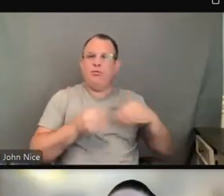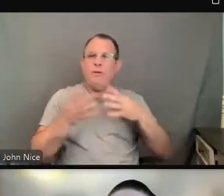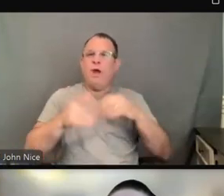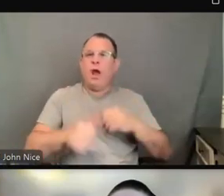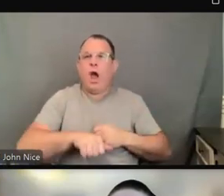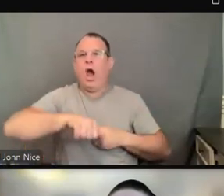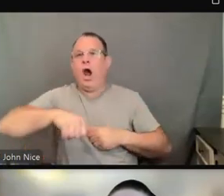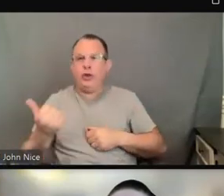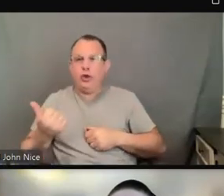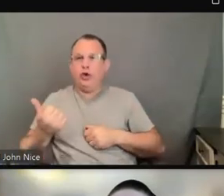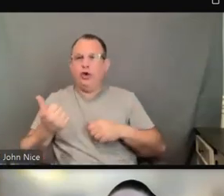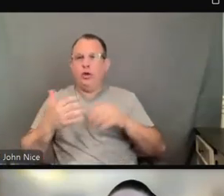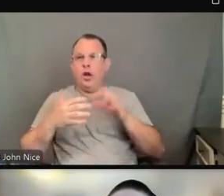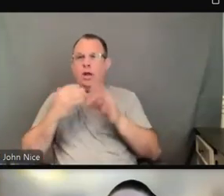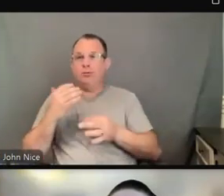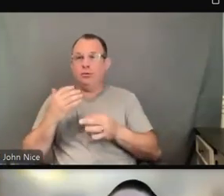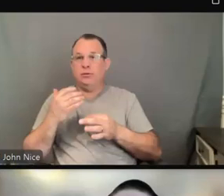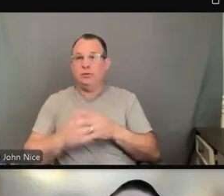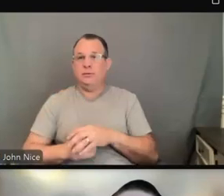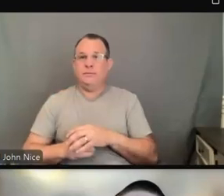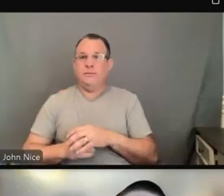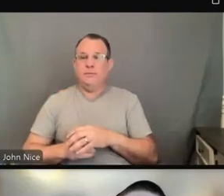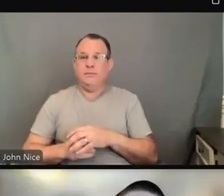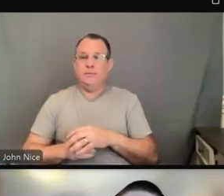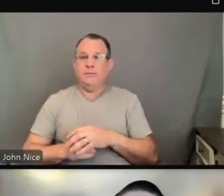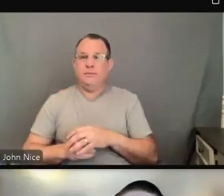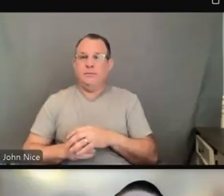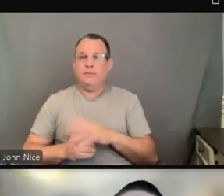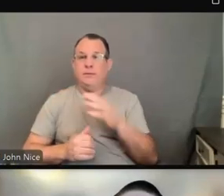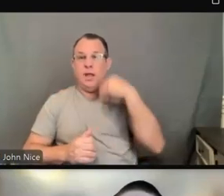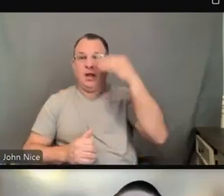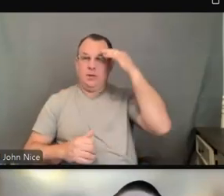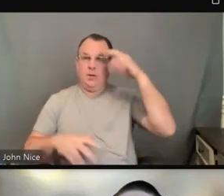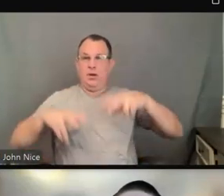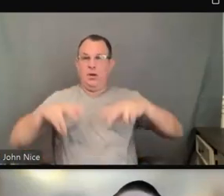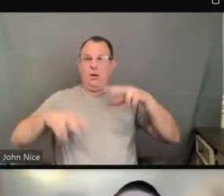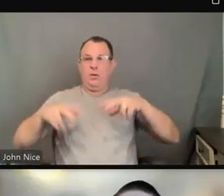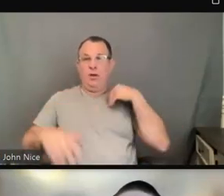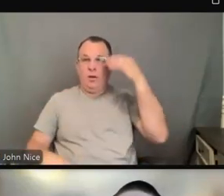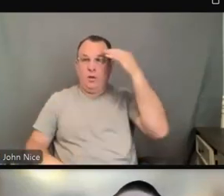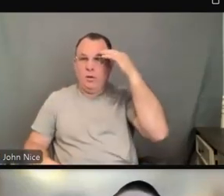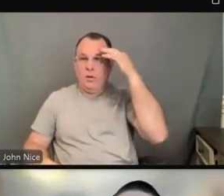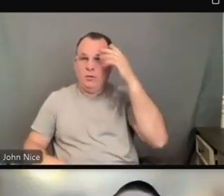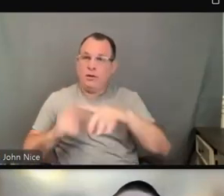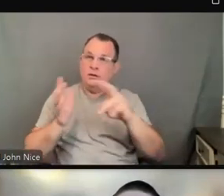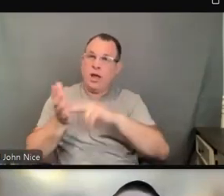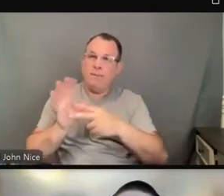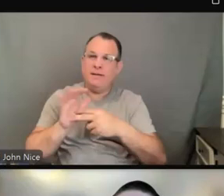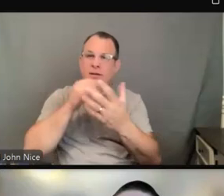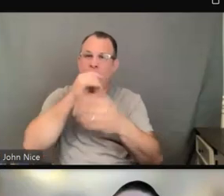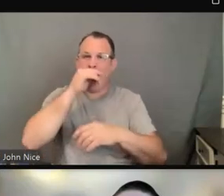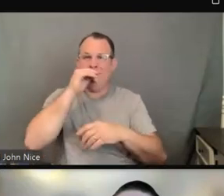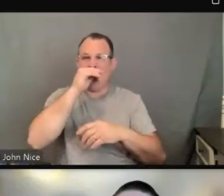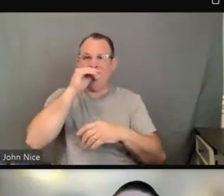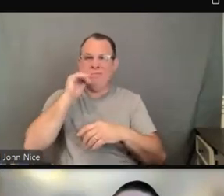I know that this is awkward because in real time, what does that mean? Maybe an appointment has to be